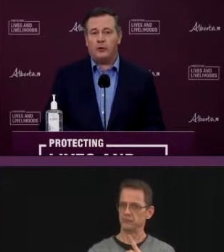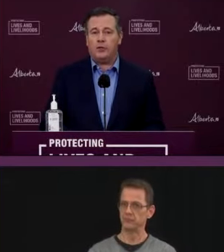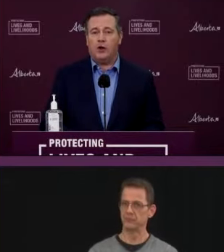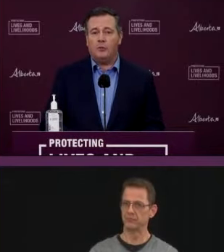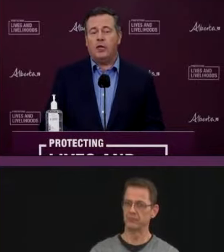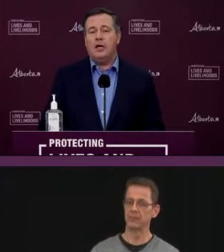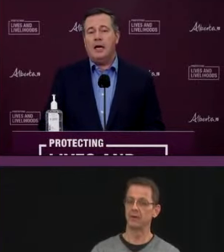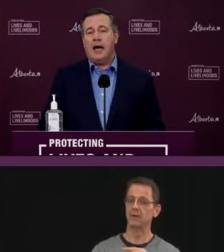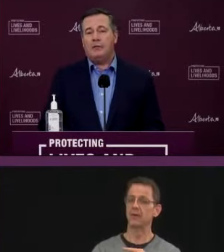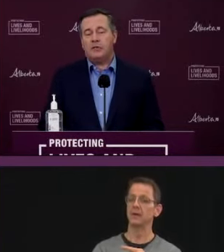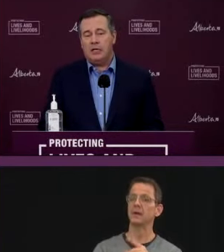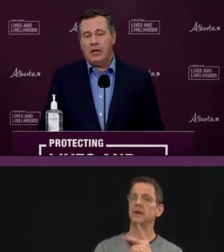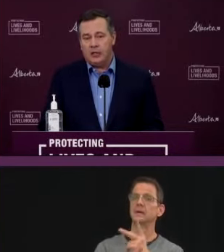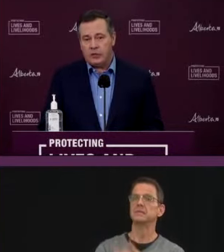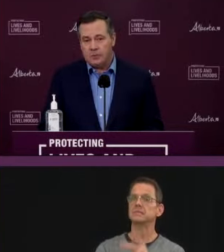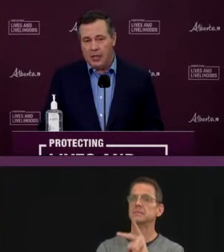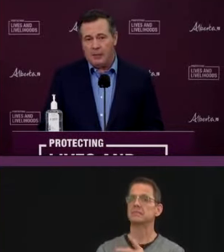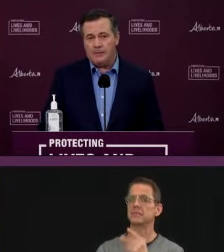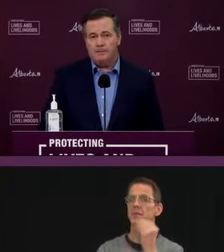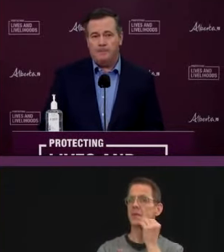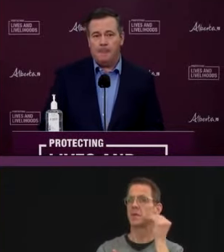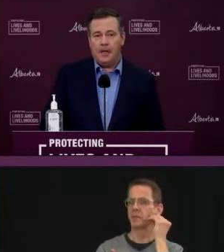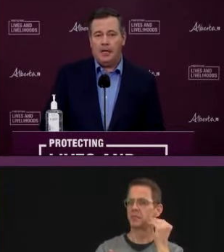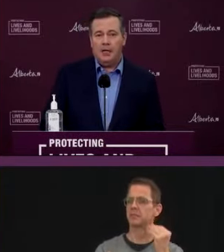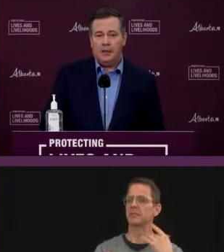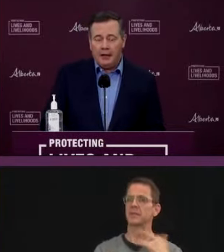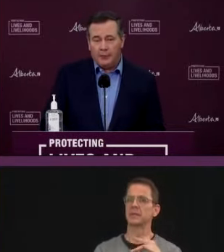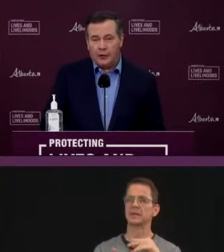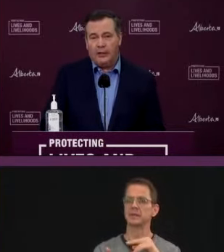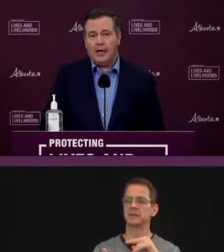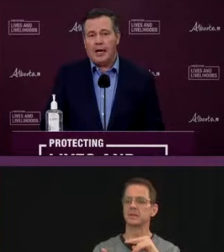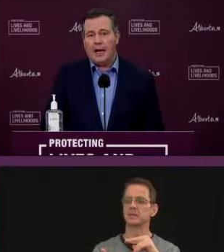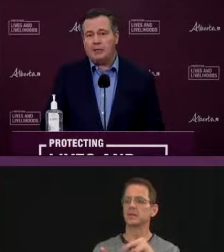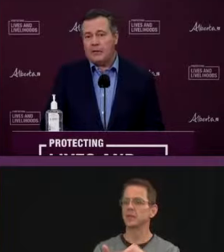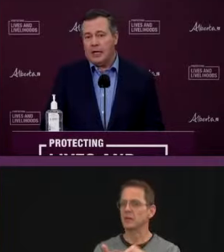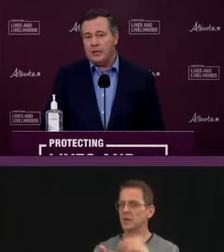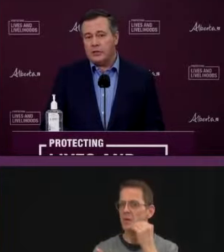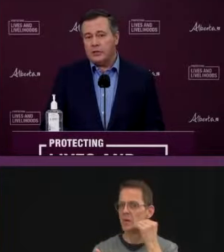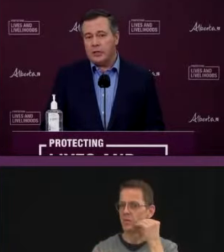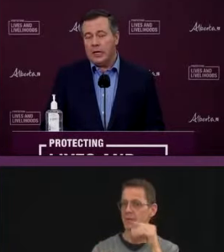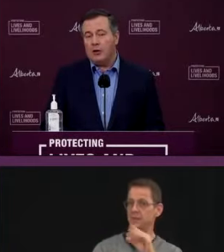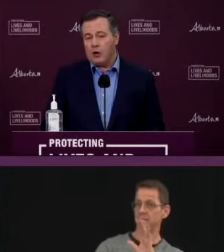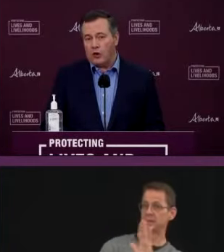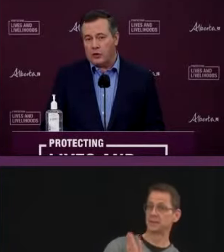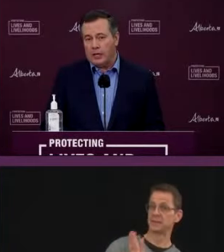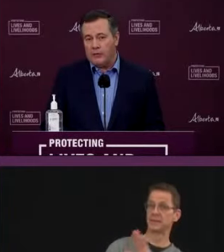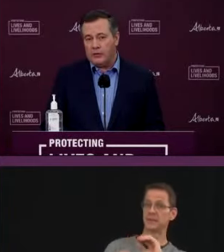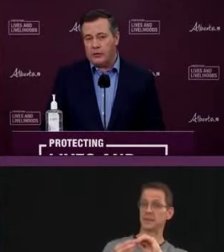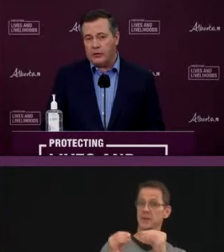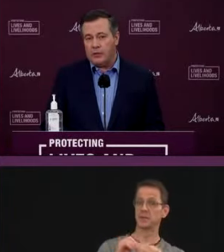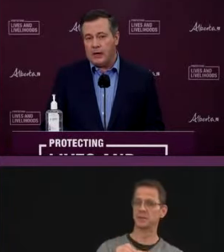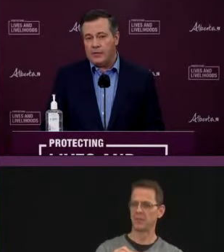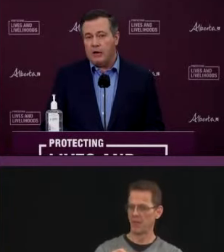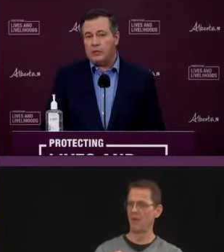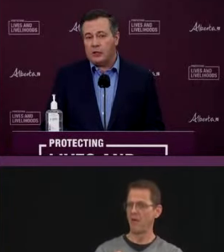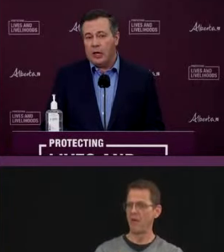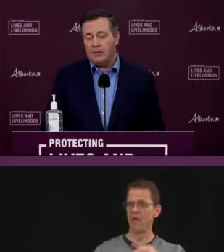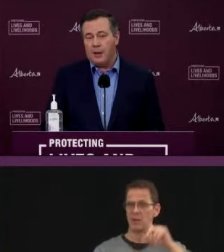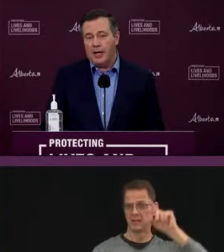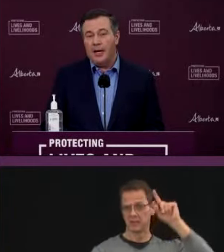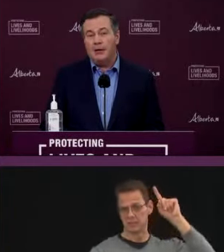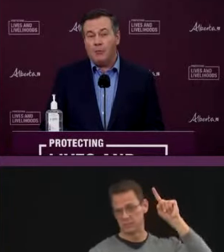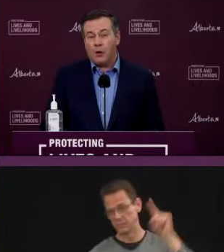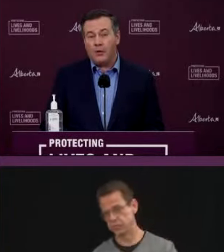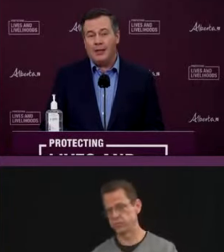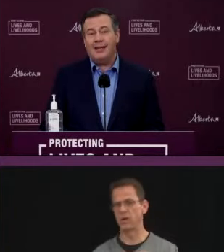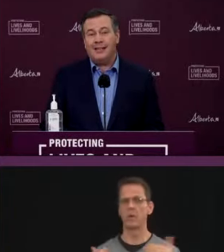called nursing homes have seen cases plummet. Thankfully active cases in our long-term care facilities have now declined